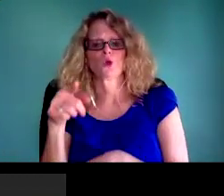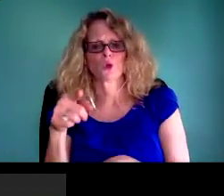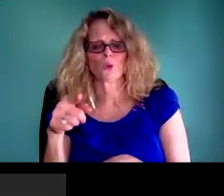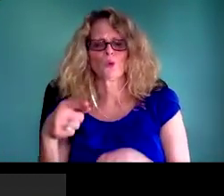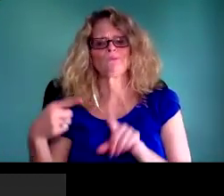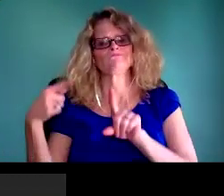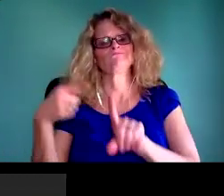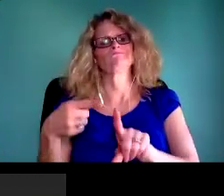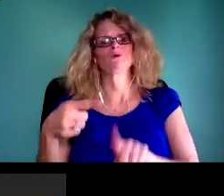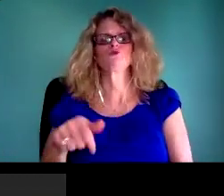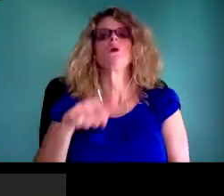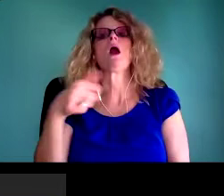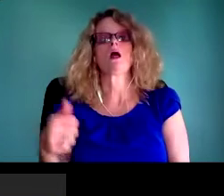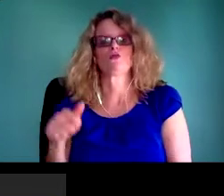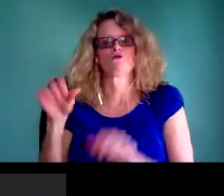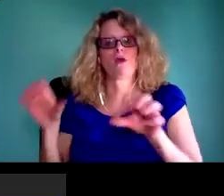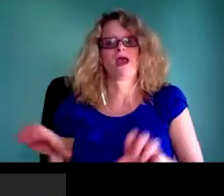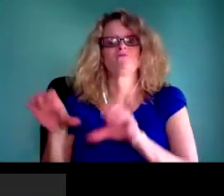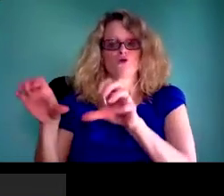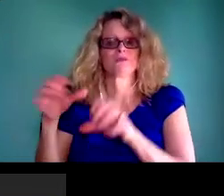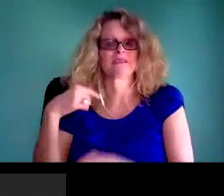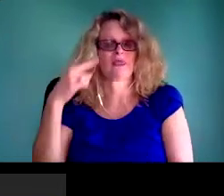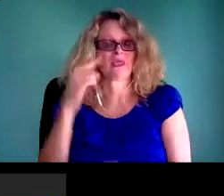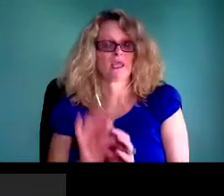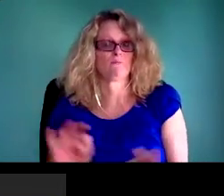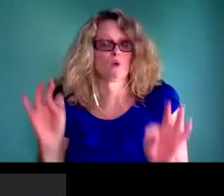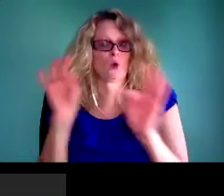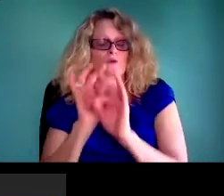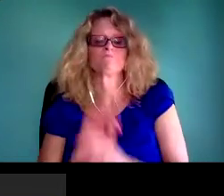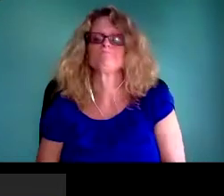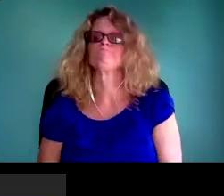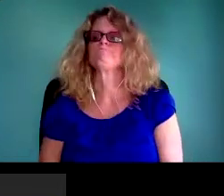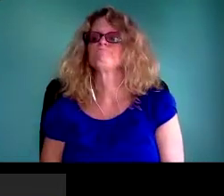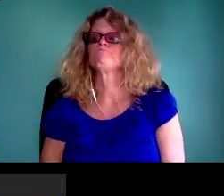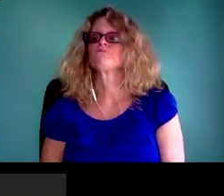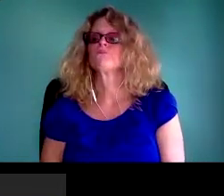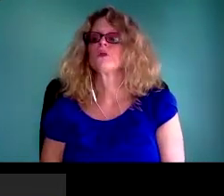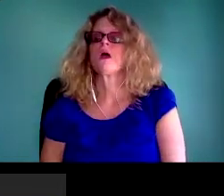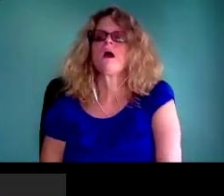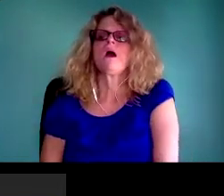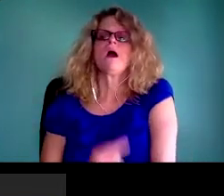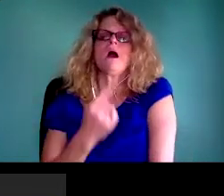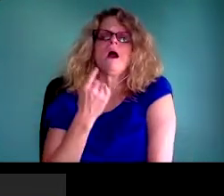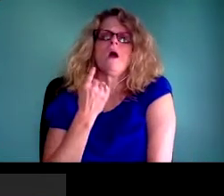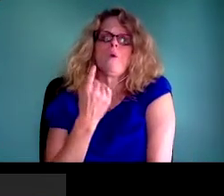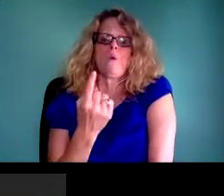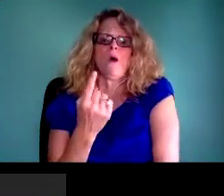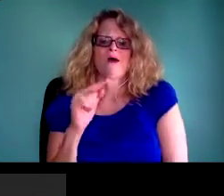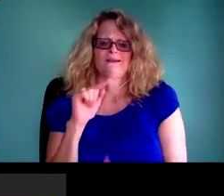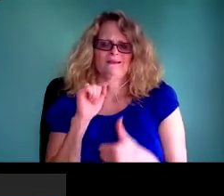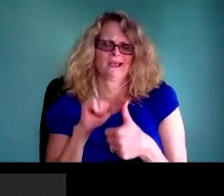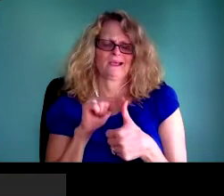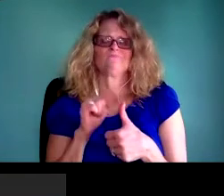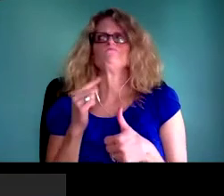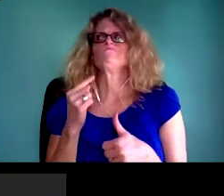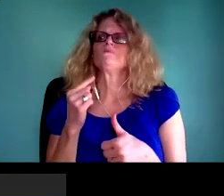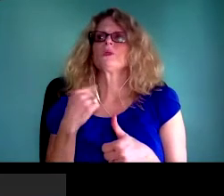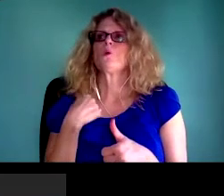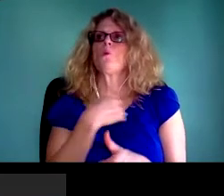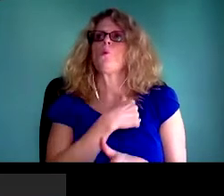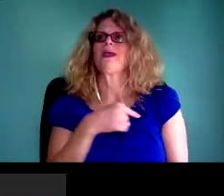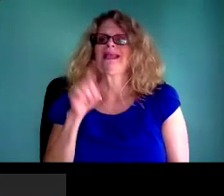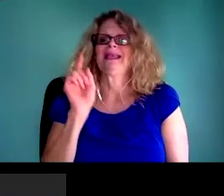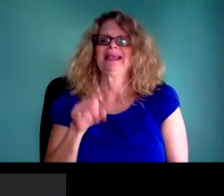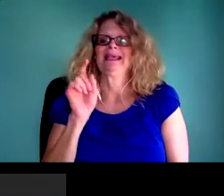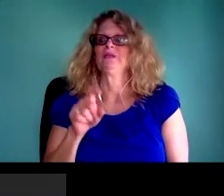we really need more support for research around these important conversations. These are